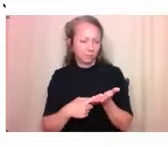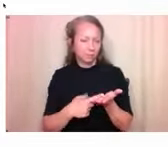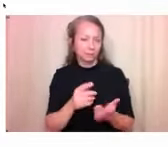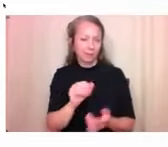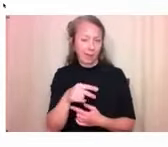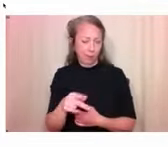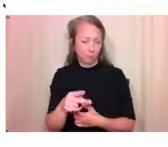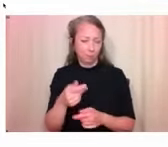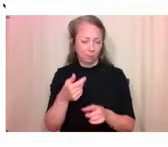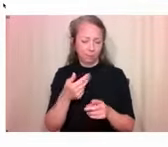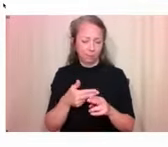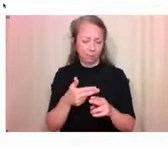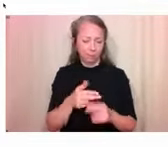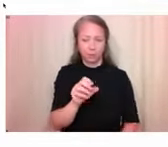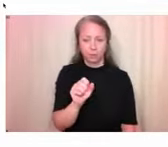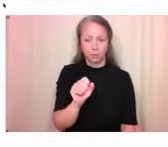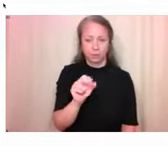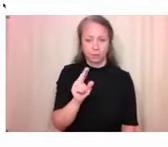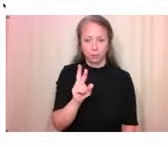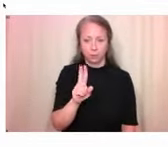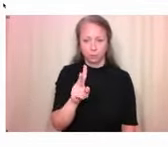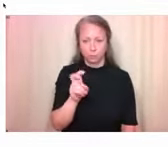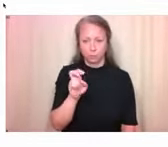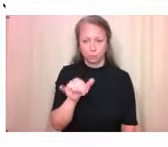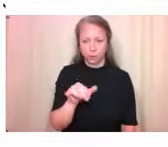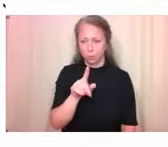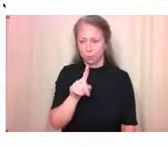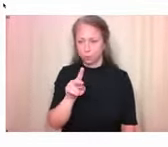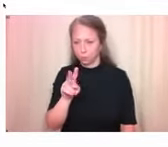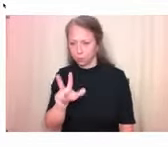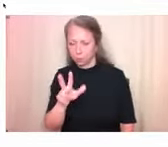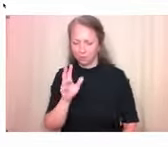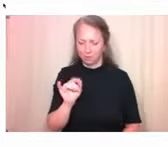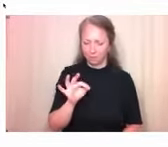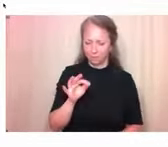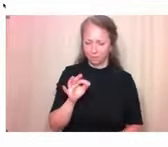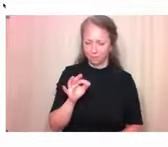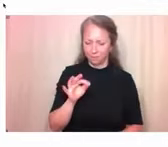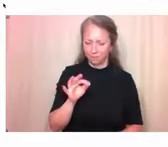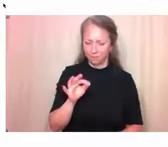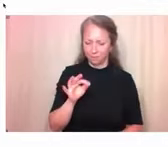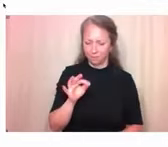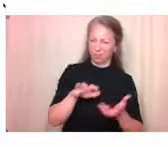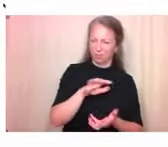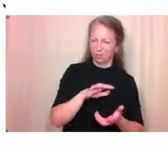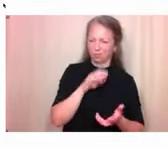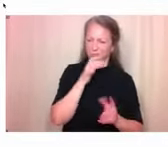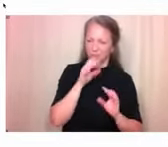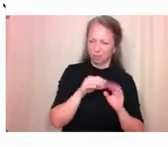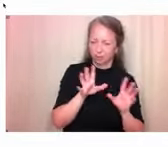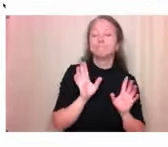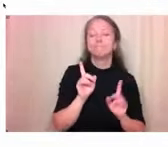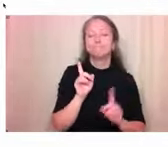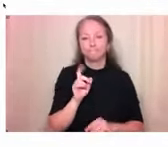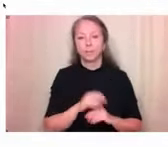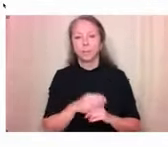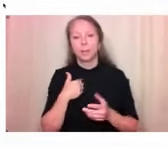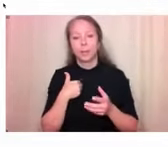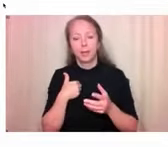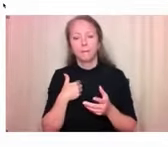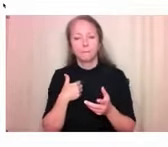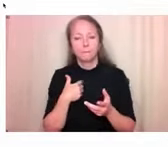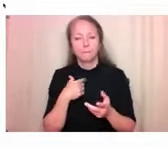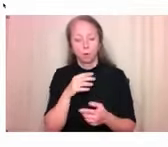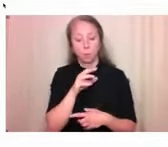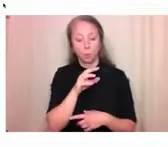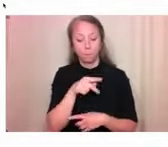the video, or if you're just not familiar with downloading apps generally, we've created a tech support page on the Peach Research website